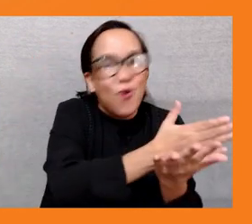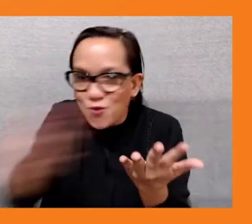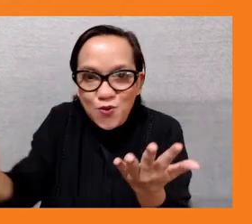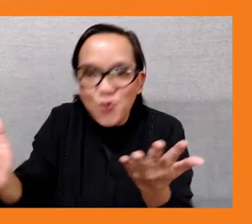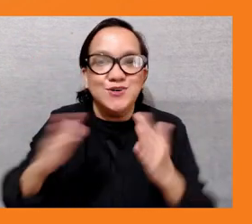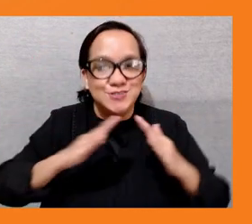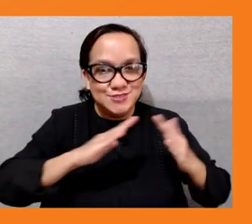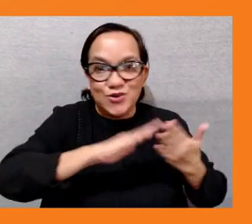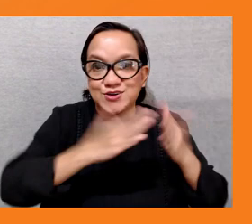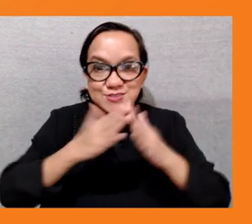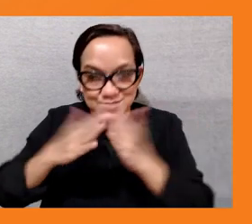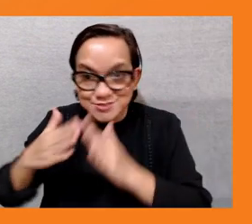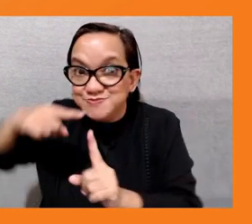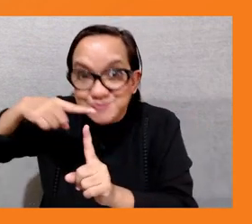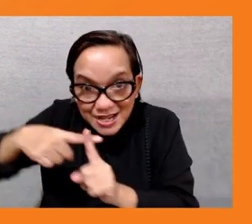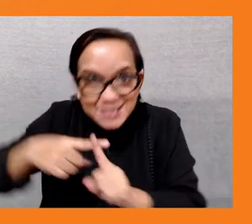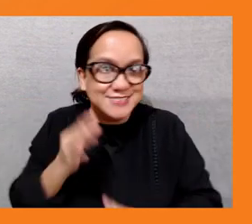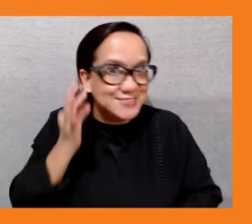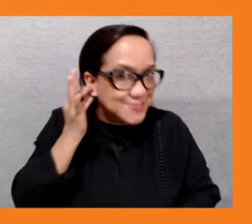left behind but what do you think iris